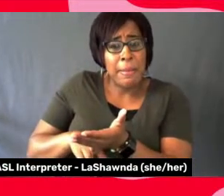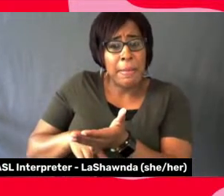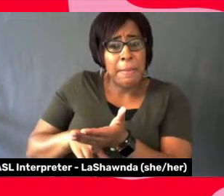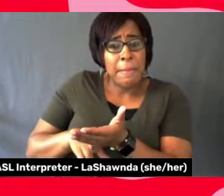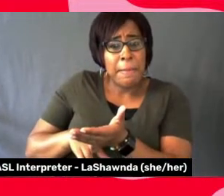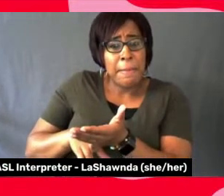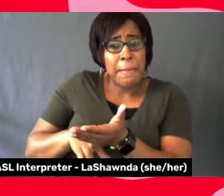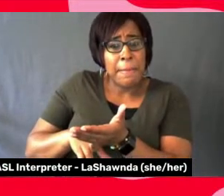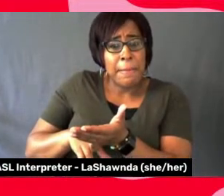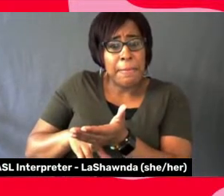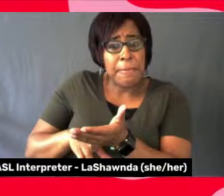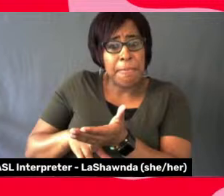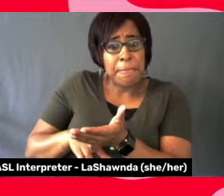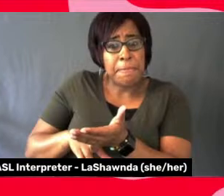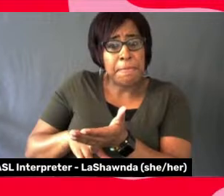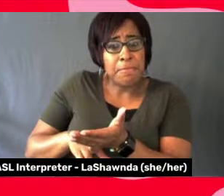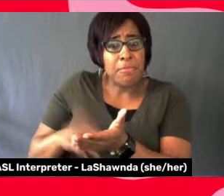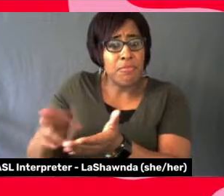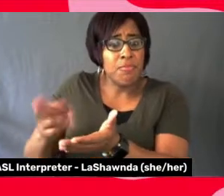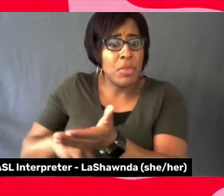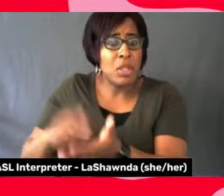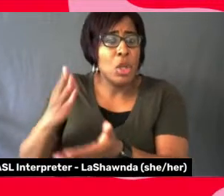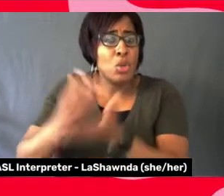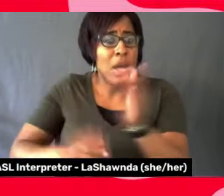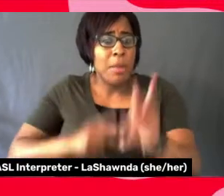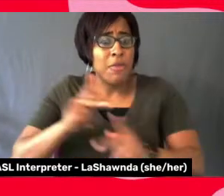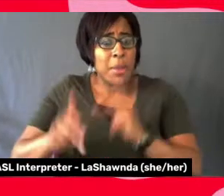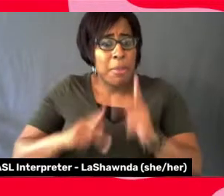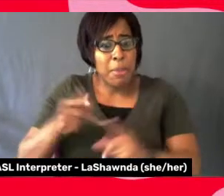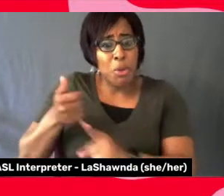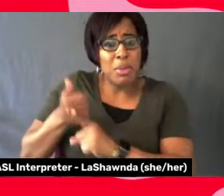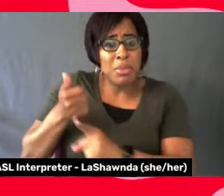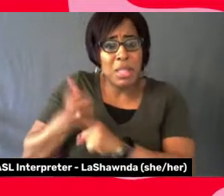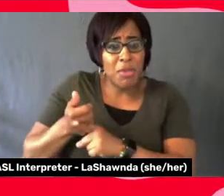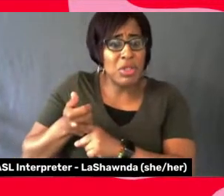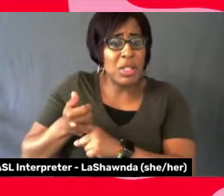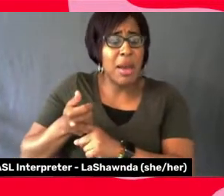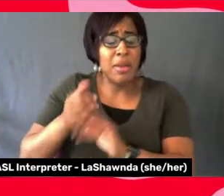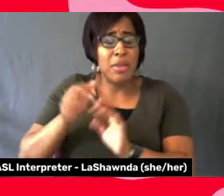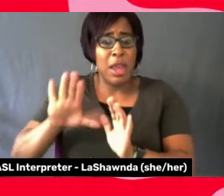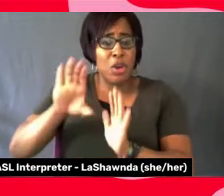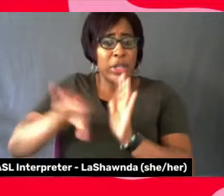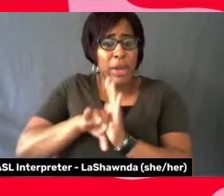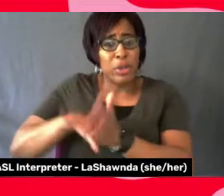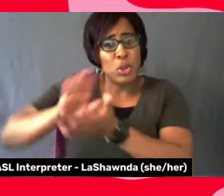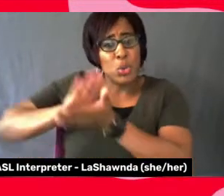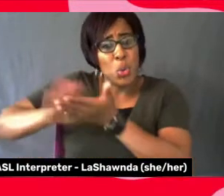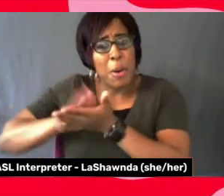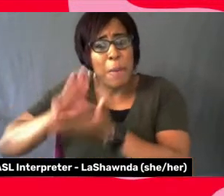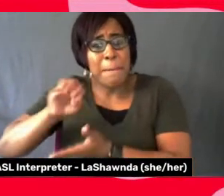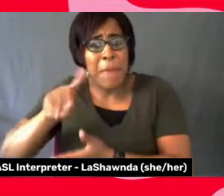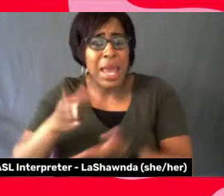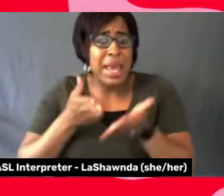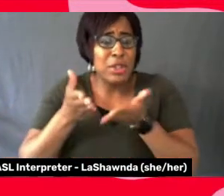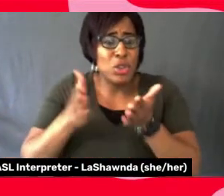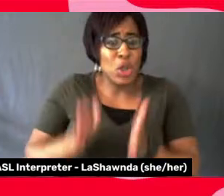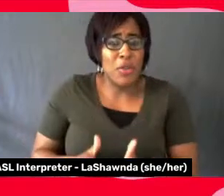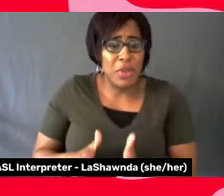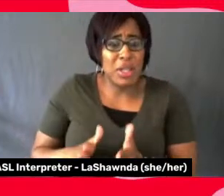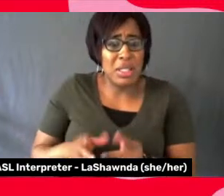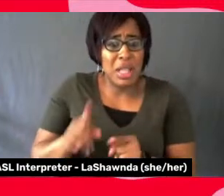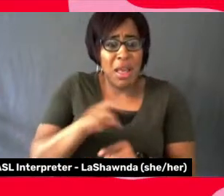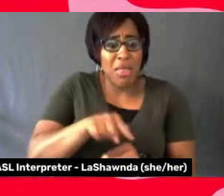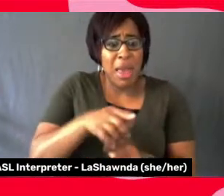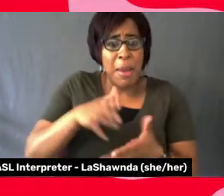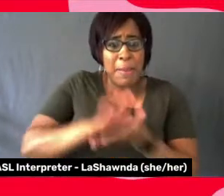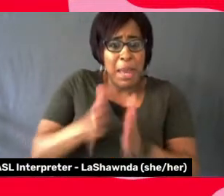folks who had been playing the maids and the servants and the, uh, uh, the maids and the servants were, you know, got